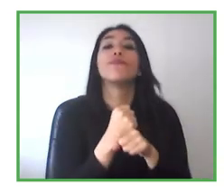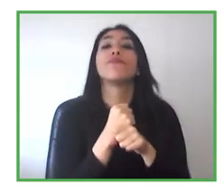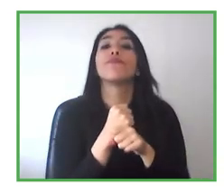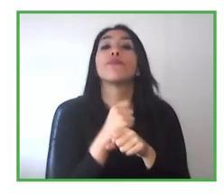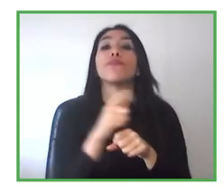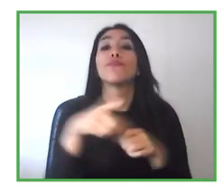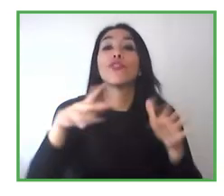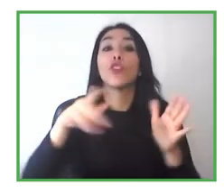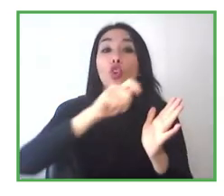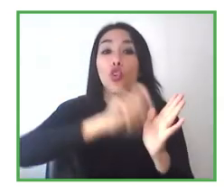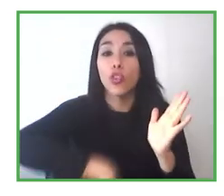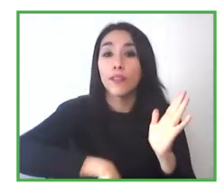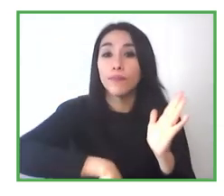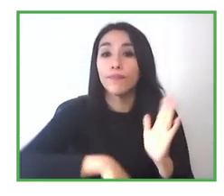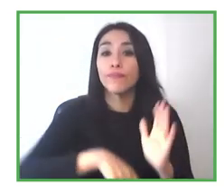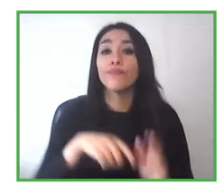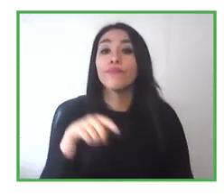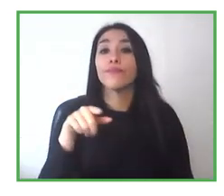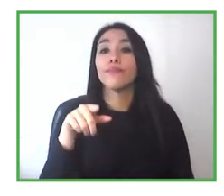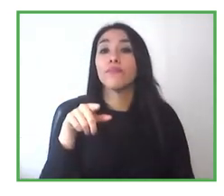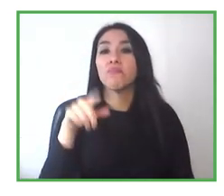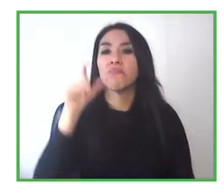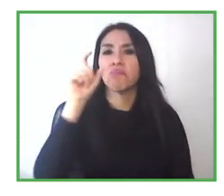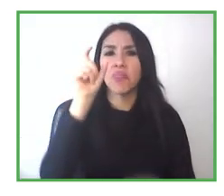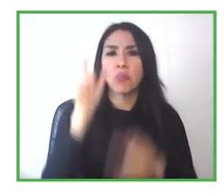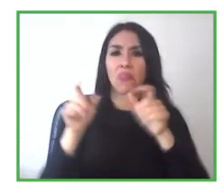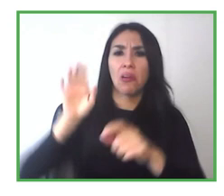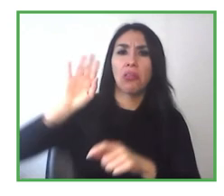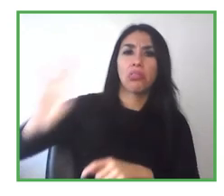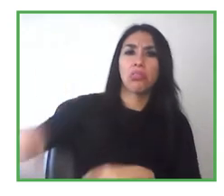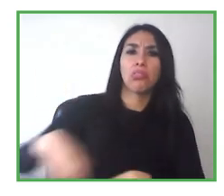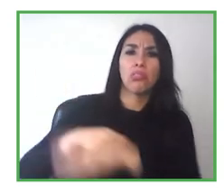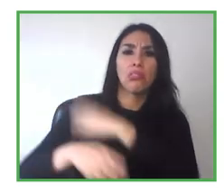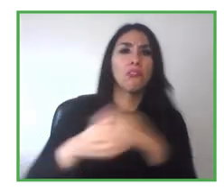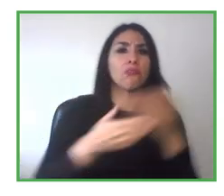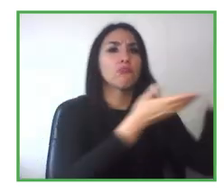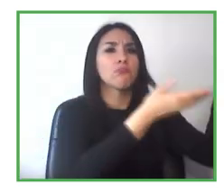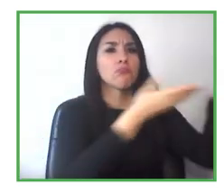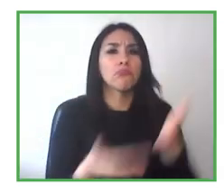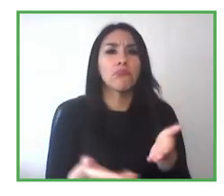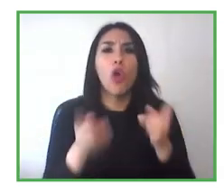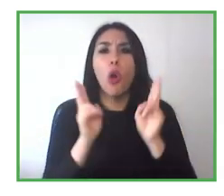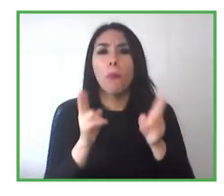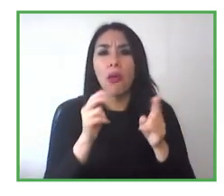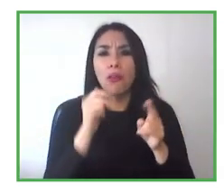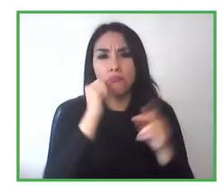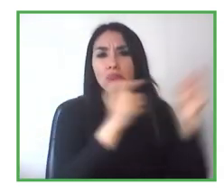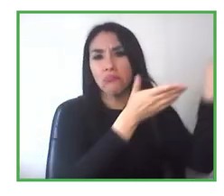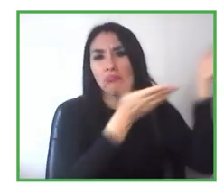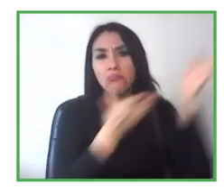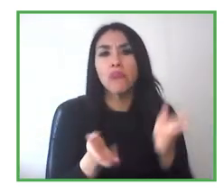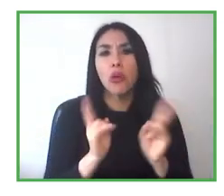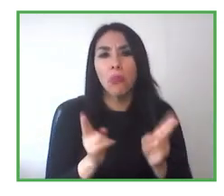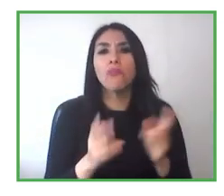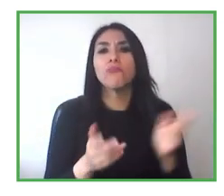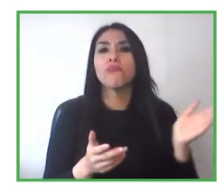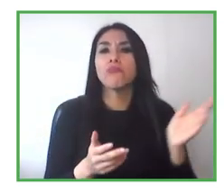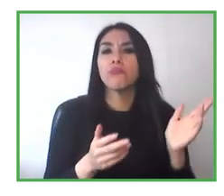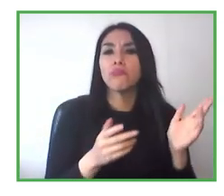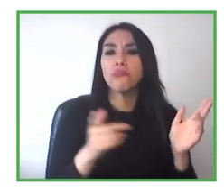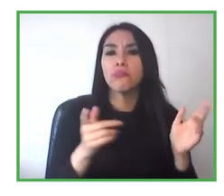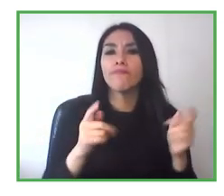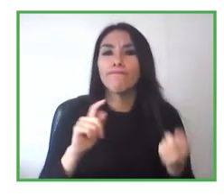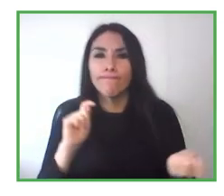people with working inclusion. That's why the modification, that's to the code, or the law 21,275,